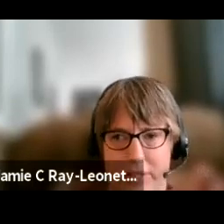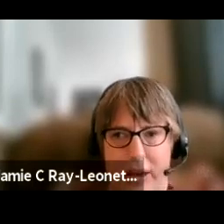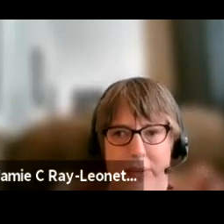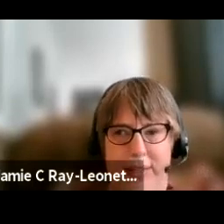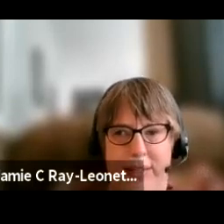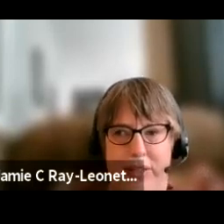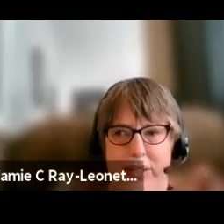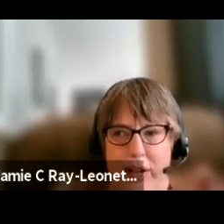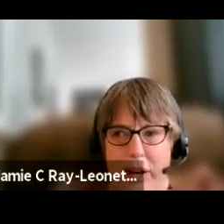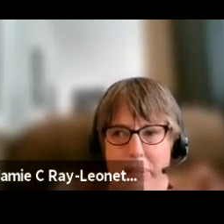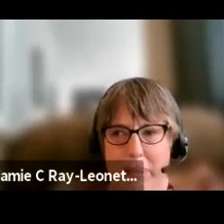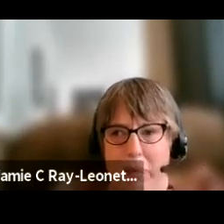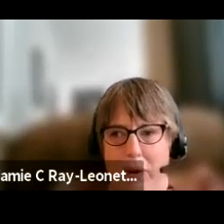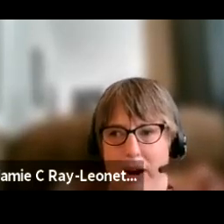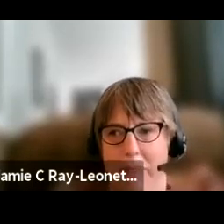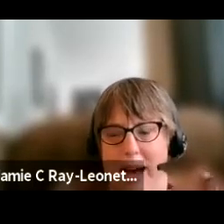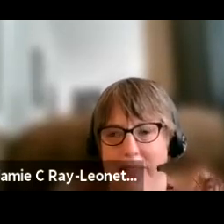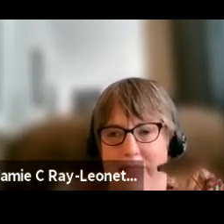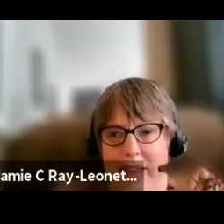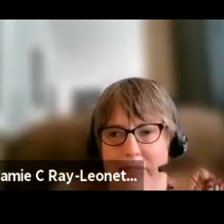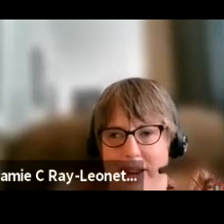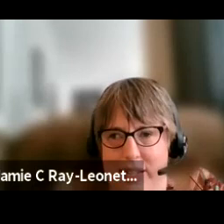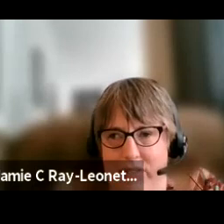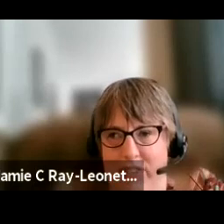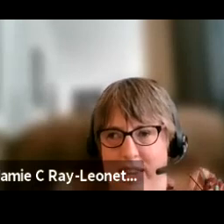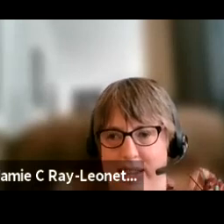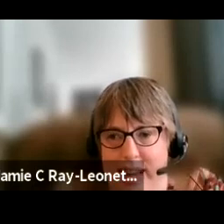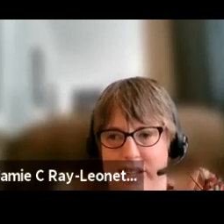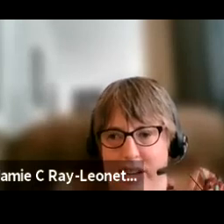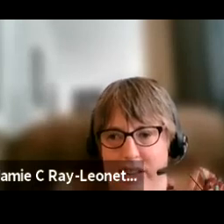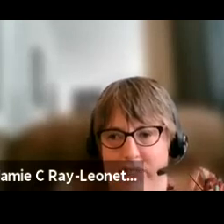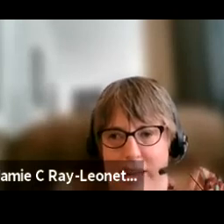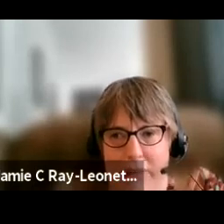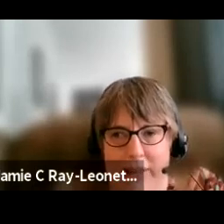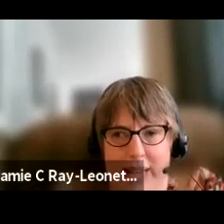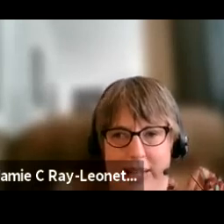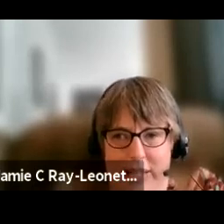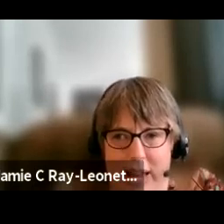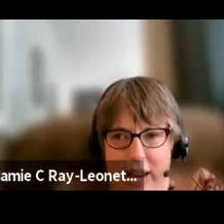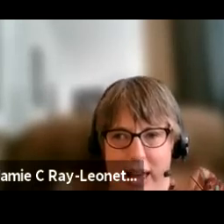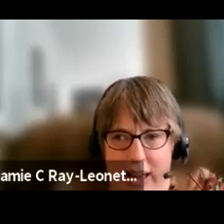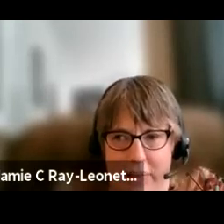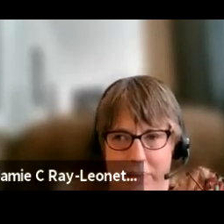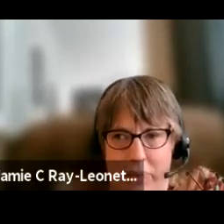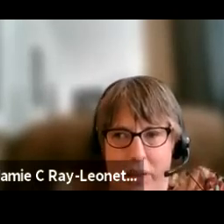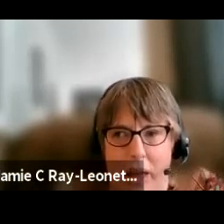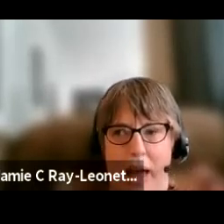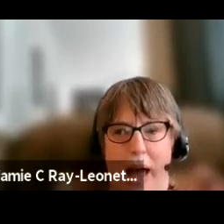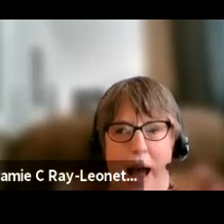So this is just a little bit more about the reason for the extension of the implementation deadline.